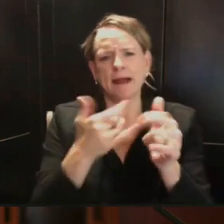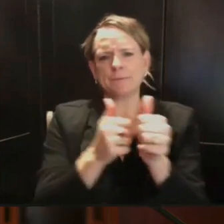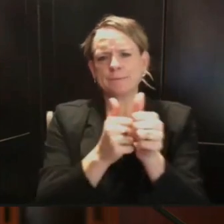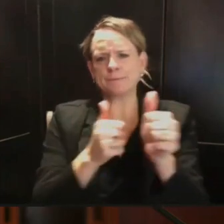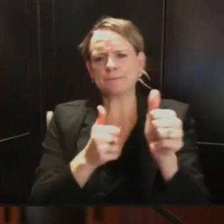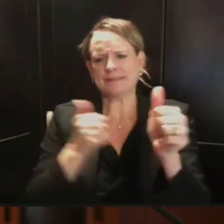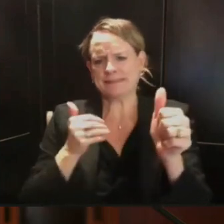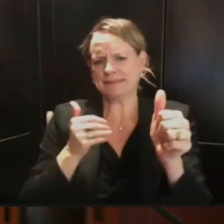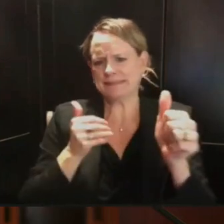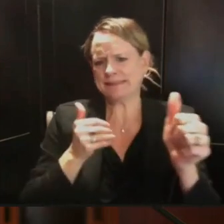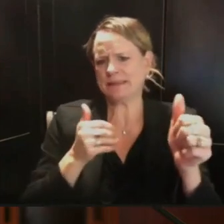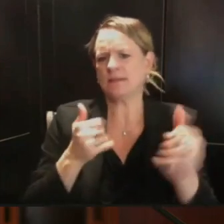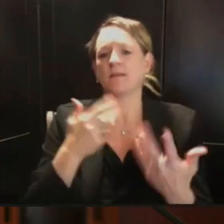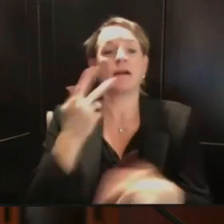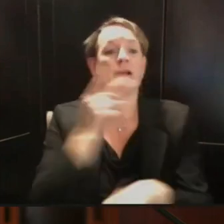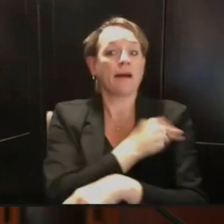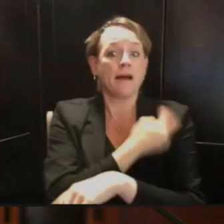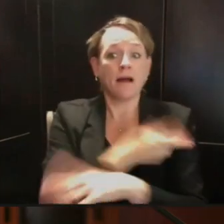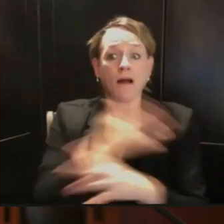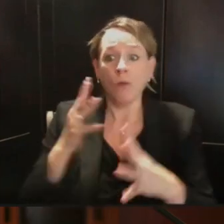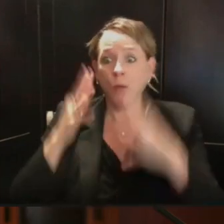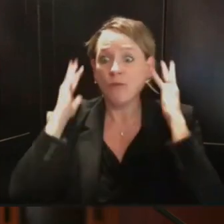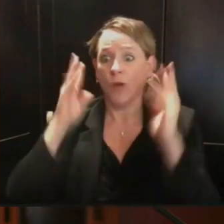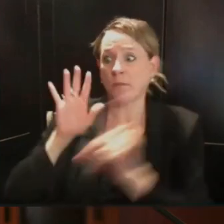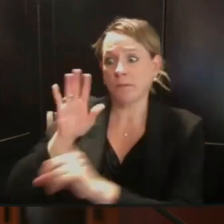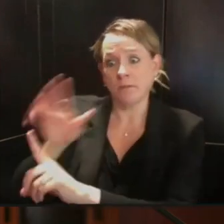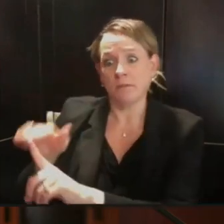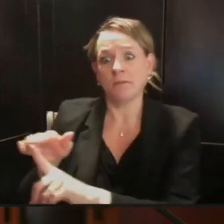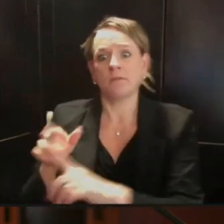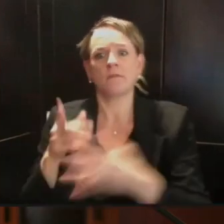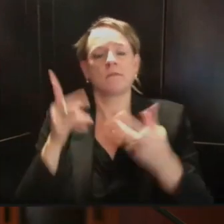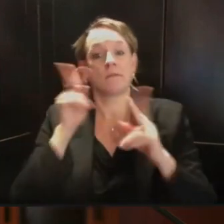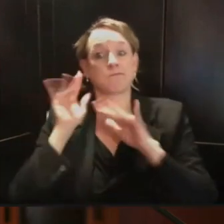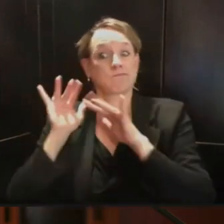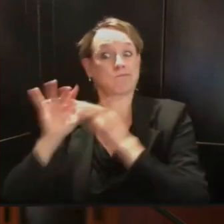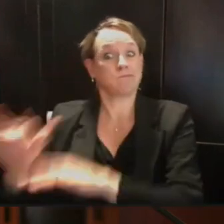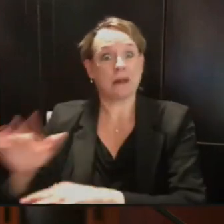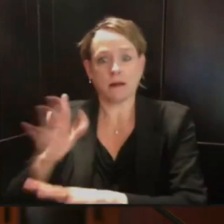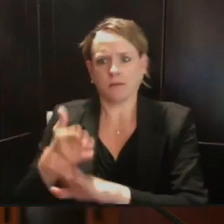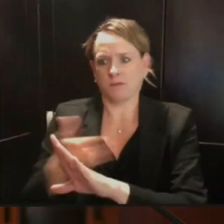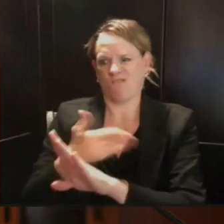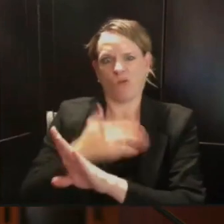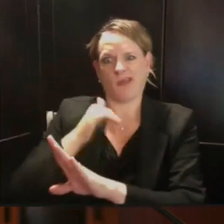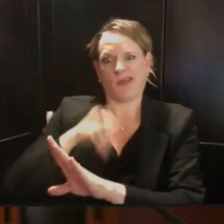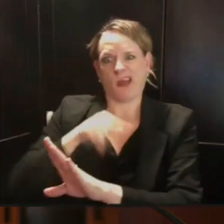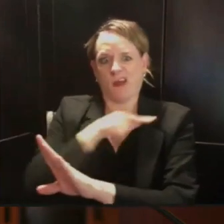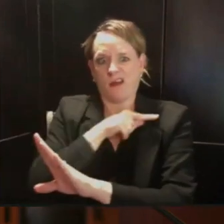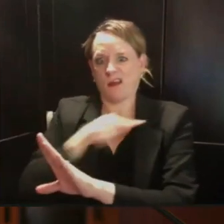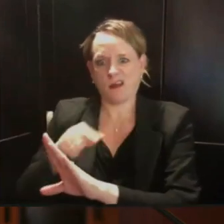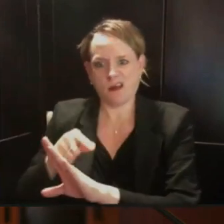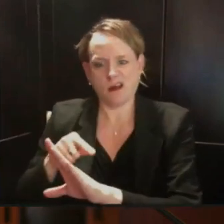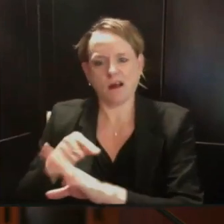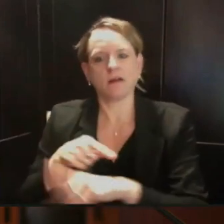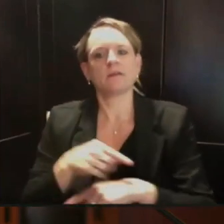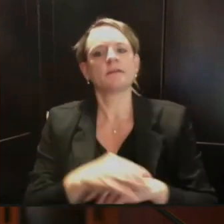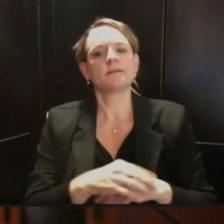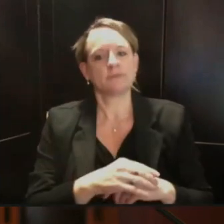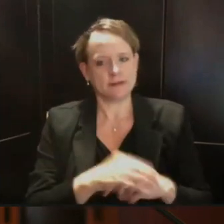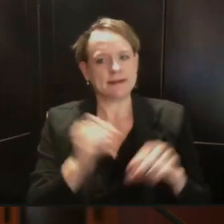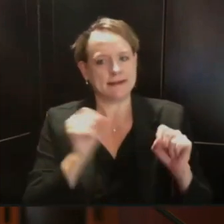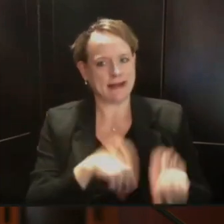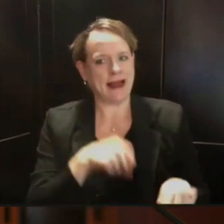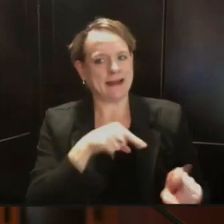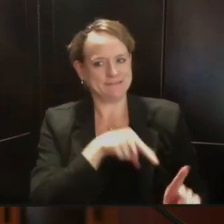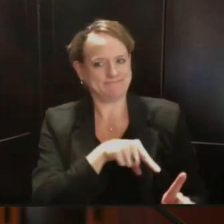earlier than that the jeopardy that our frontline public health system is in as